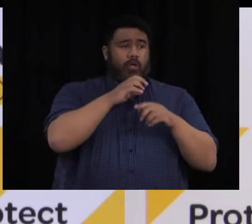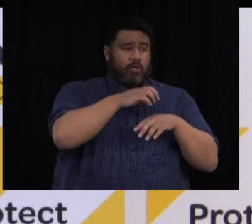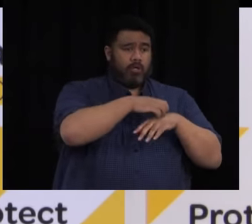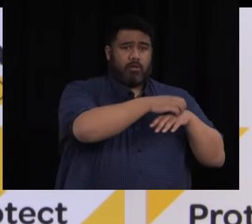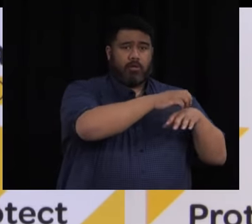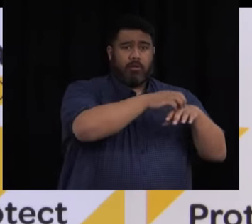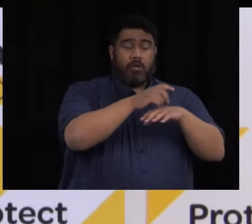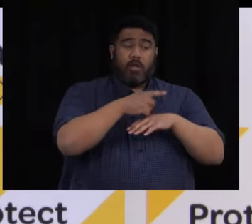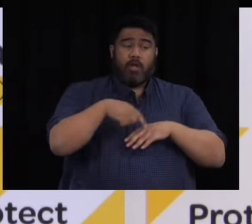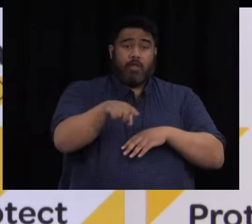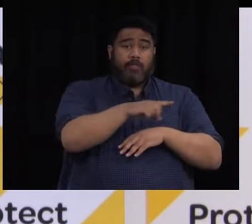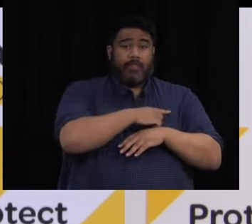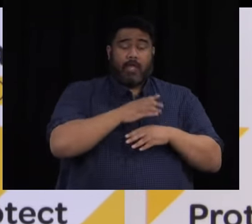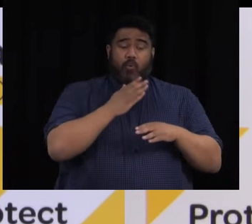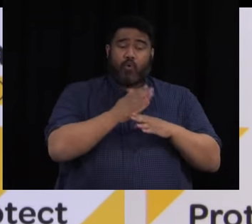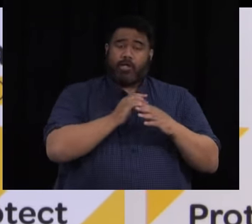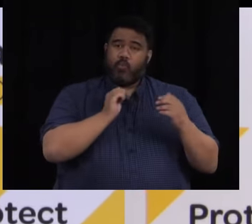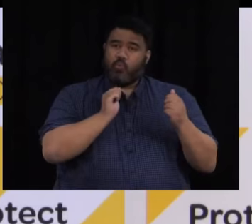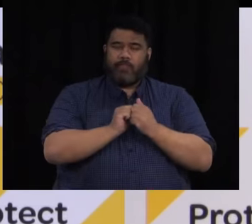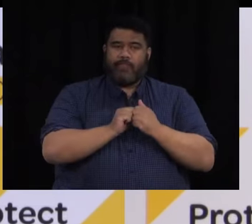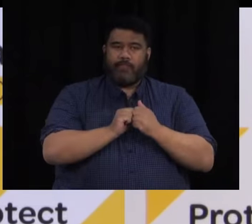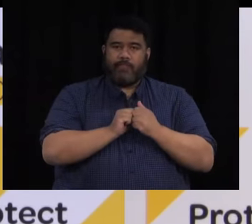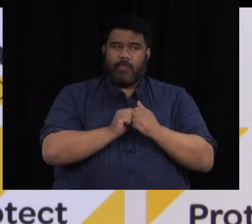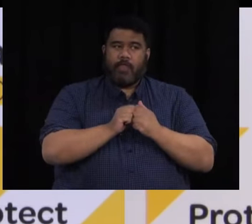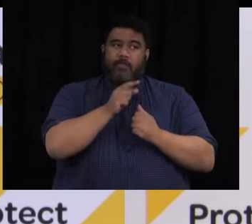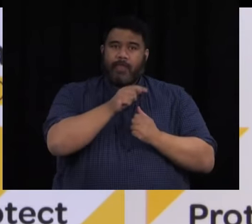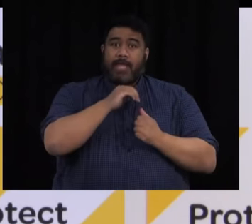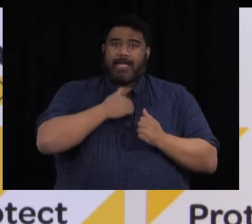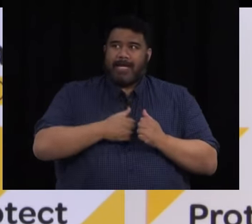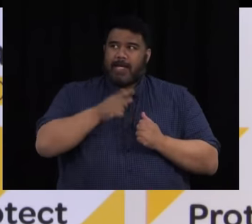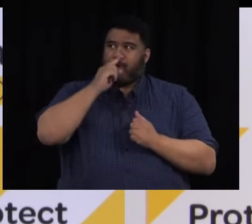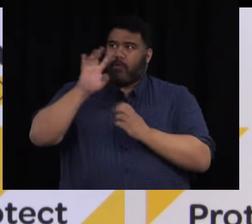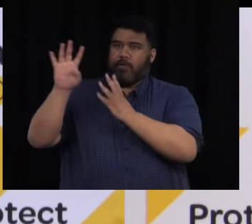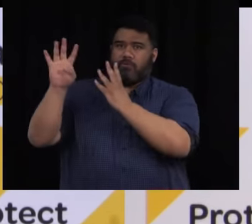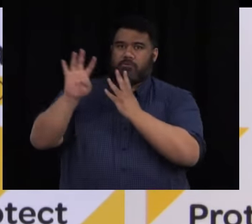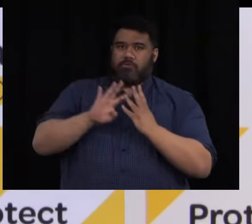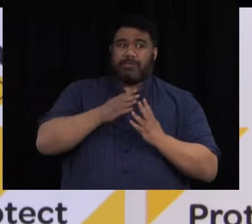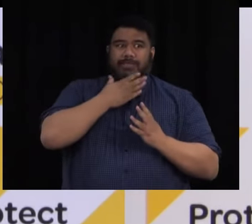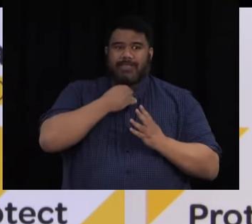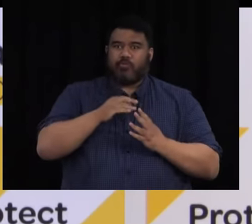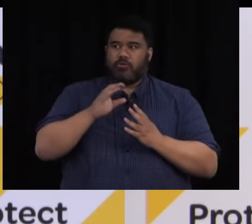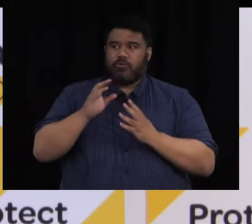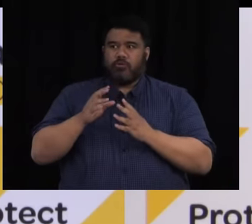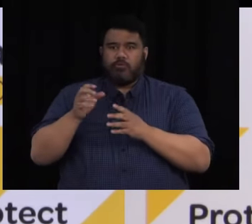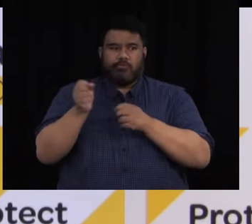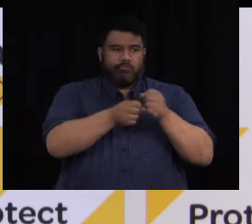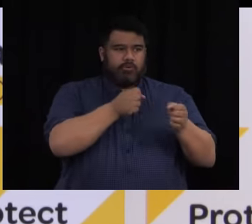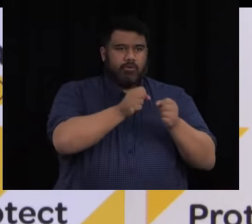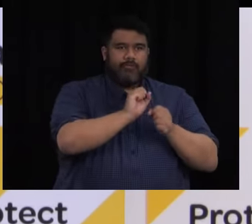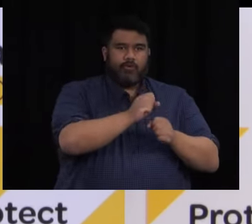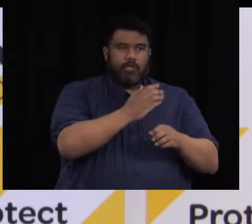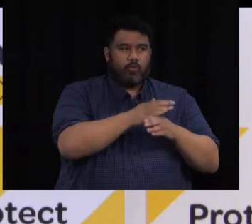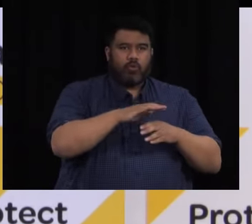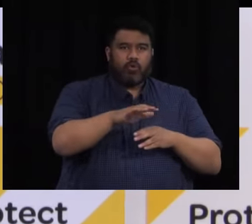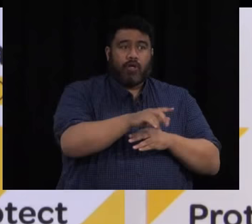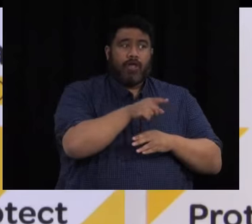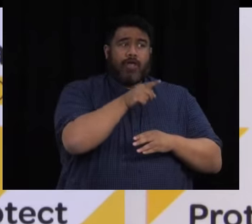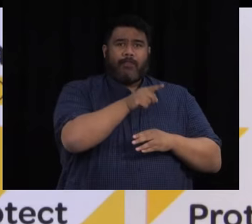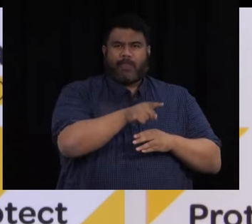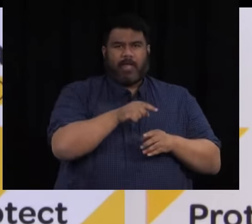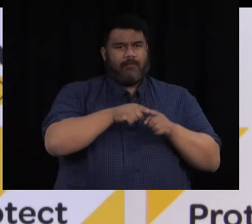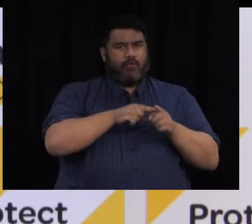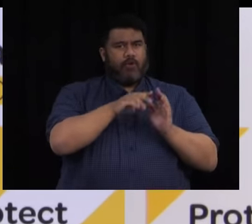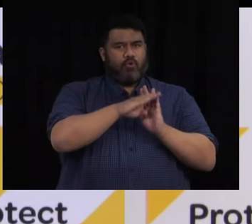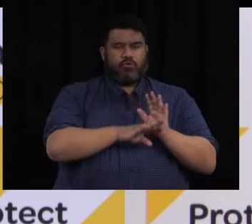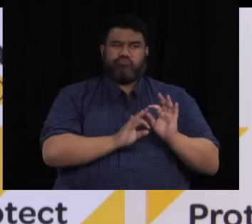desperately need these workers for their business. They are absolutely committed to doing the right thing. They're also very committed to making sure they have